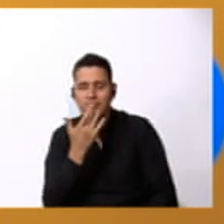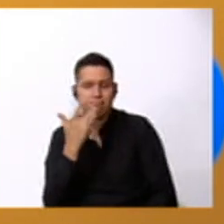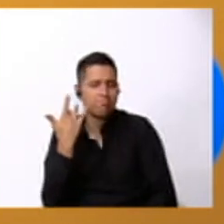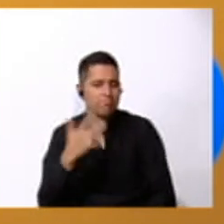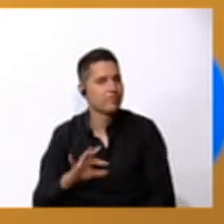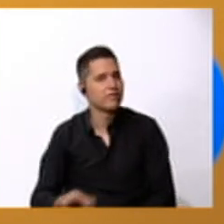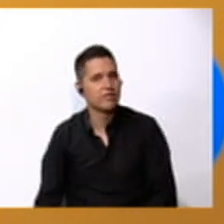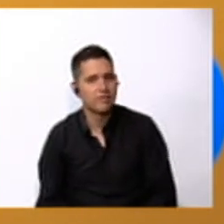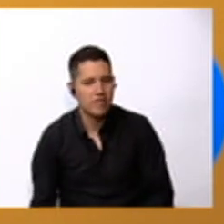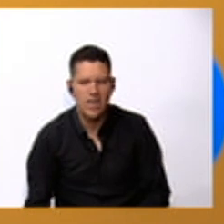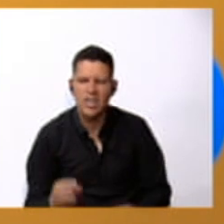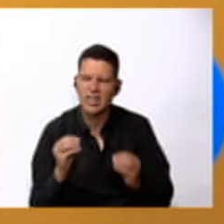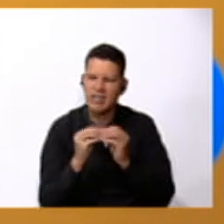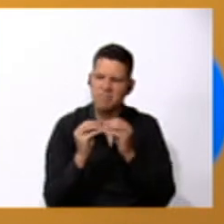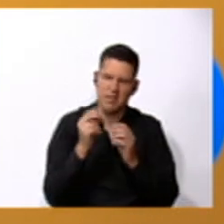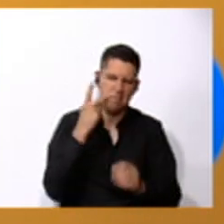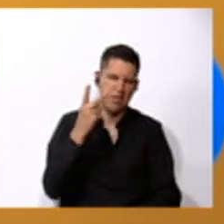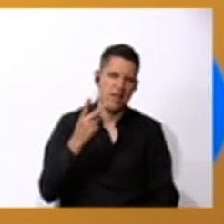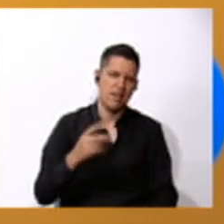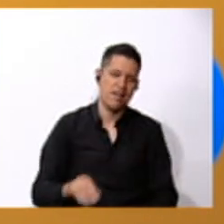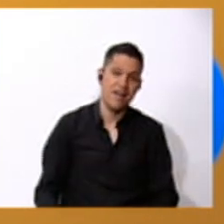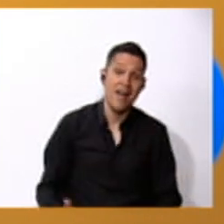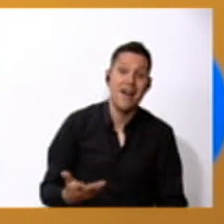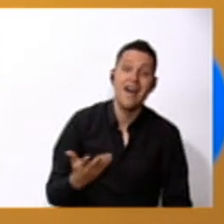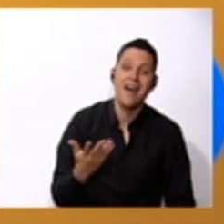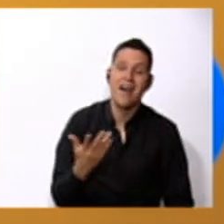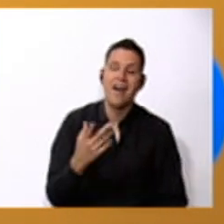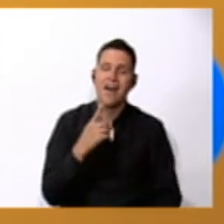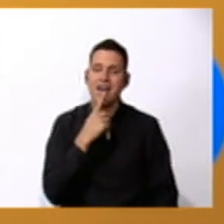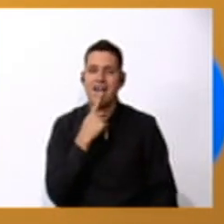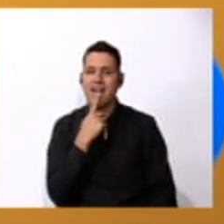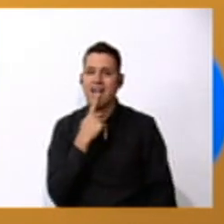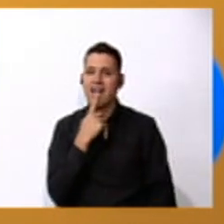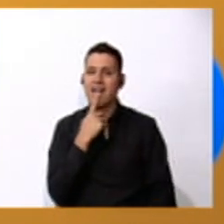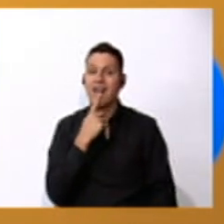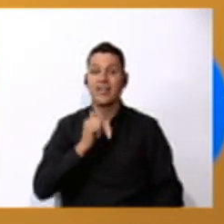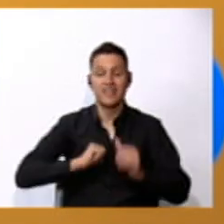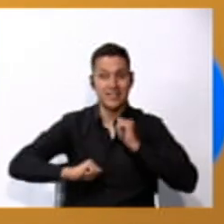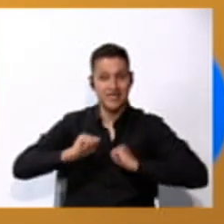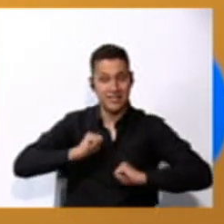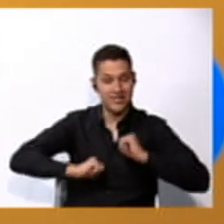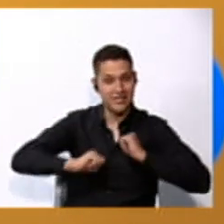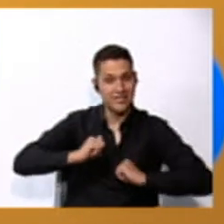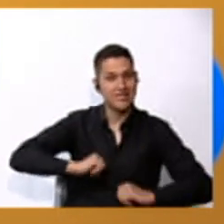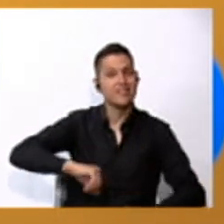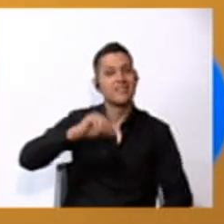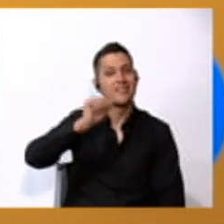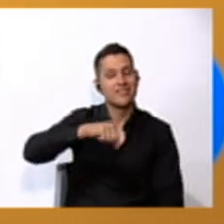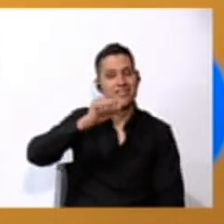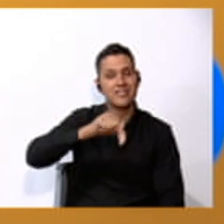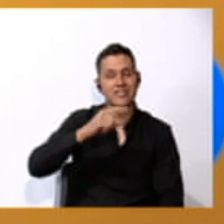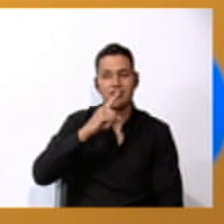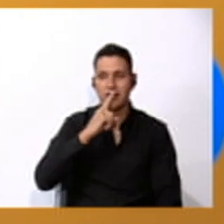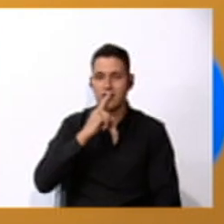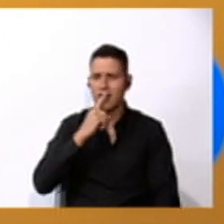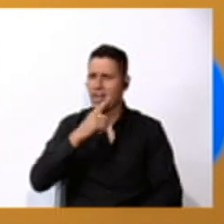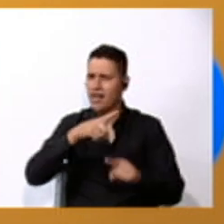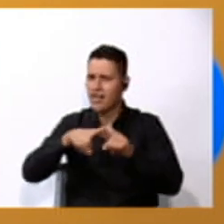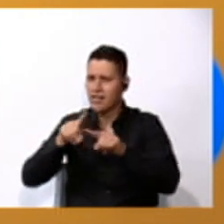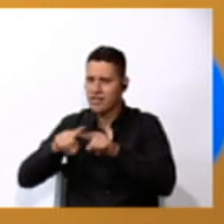what else ah the theater very good and the different